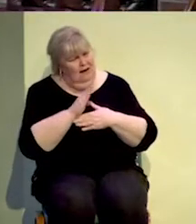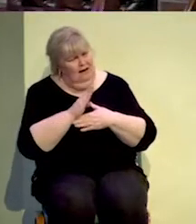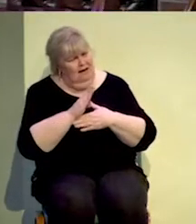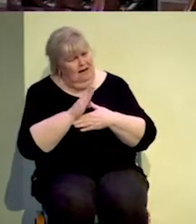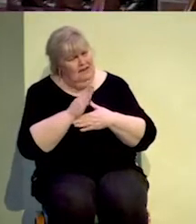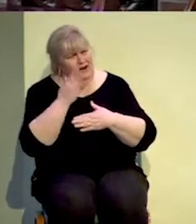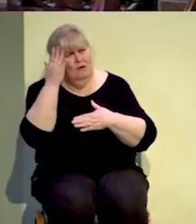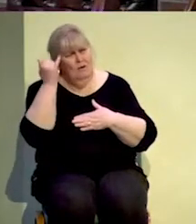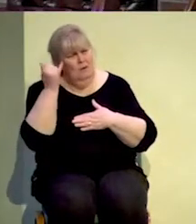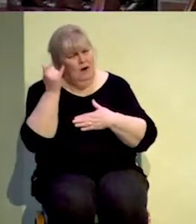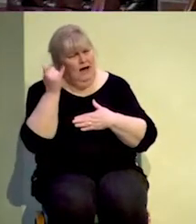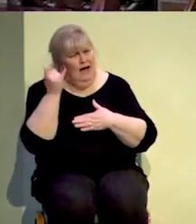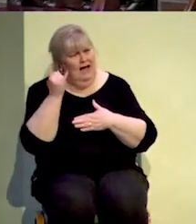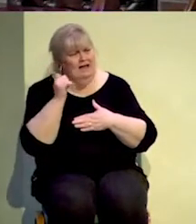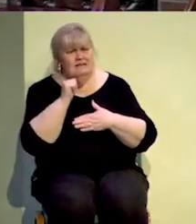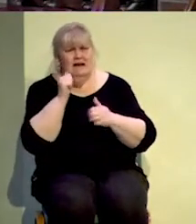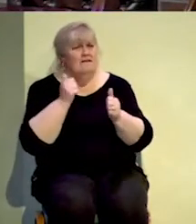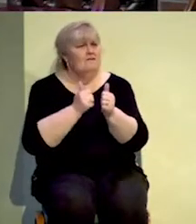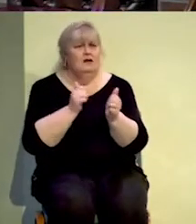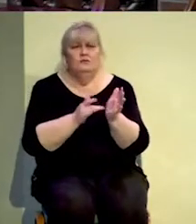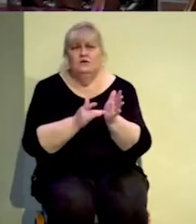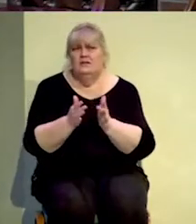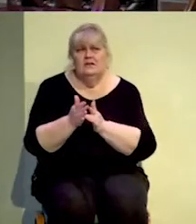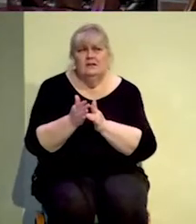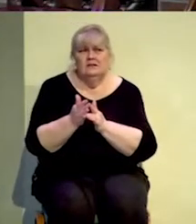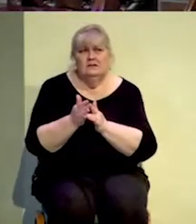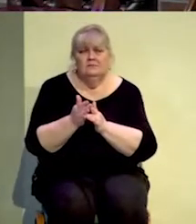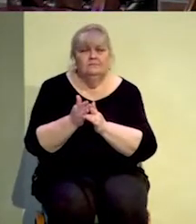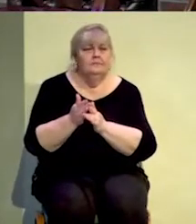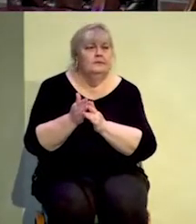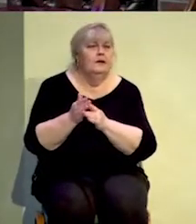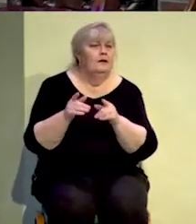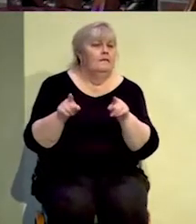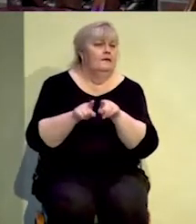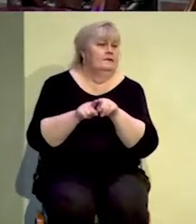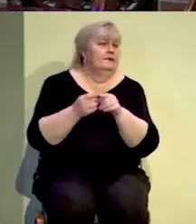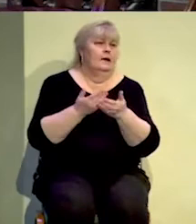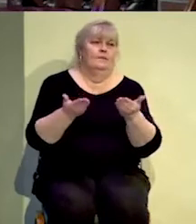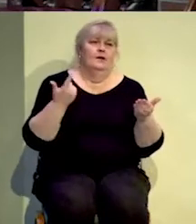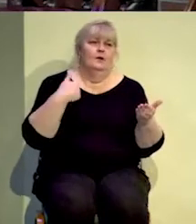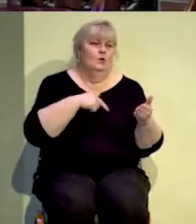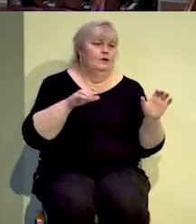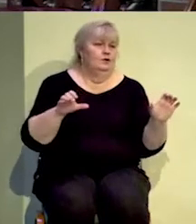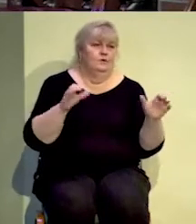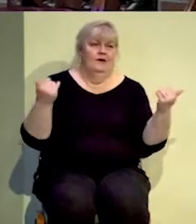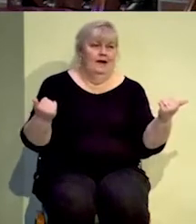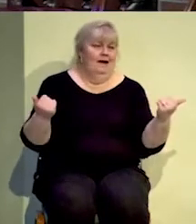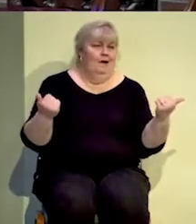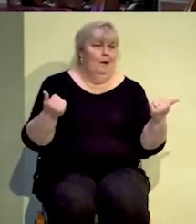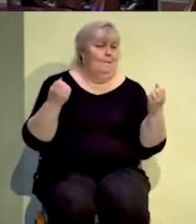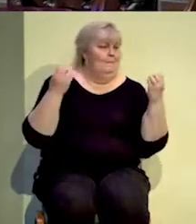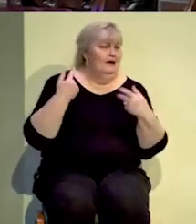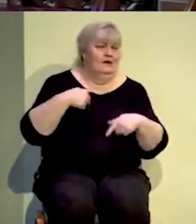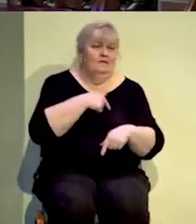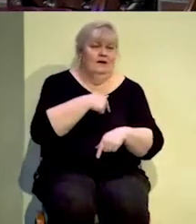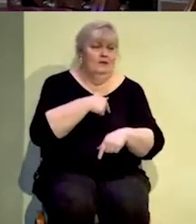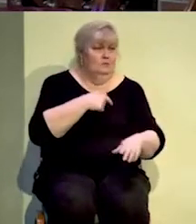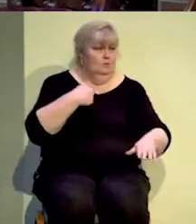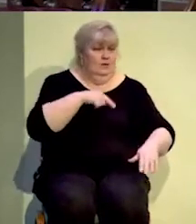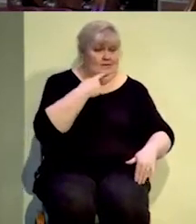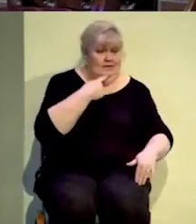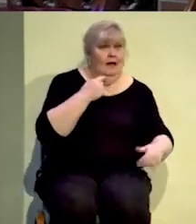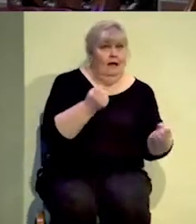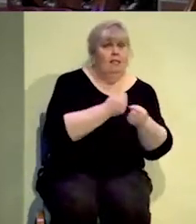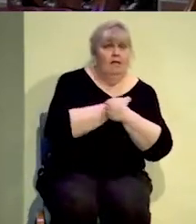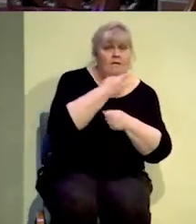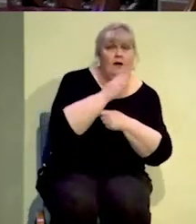why didn't they follow Jesus the same way that many of us don't? Many of us today who say that